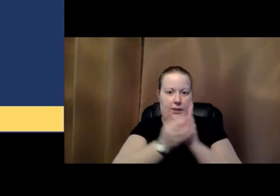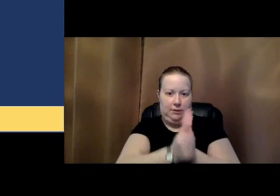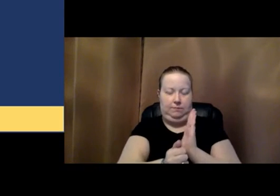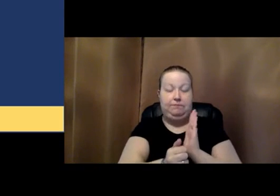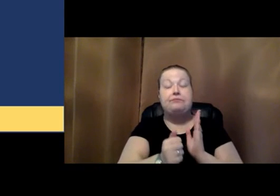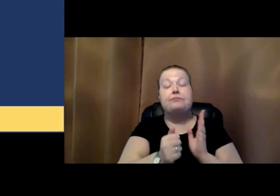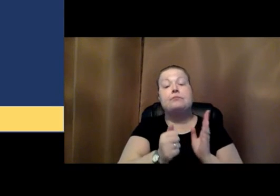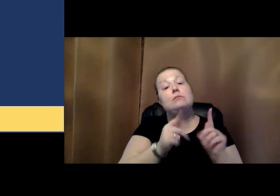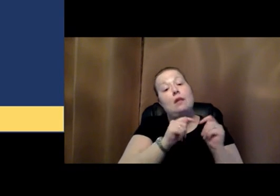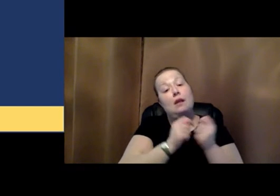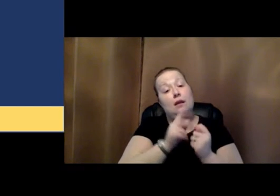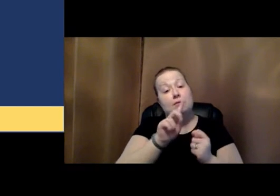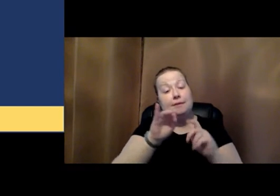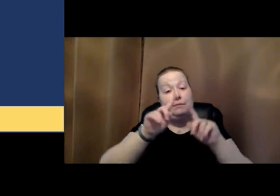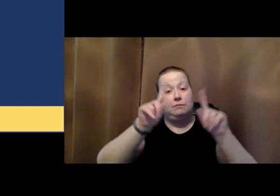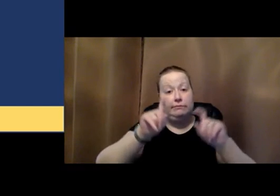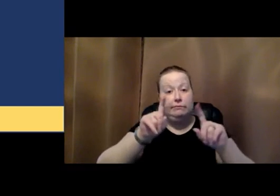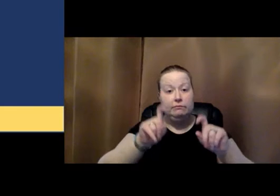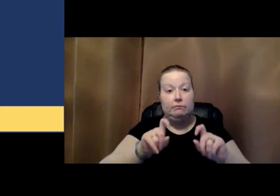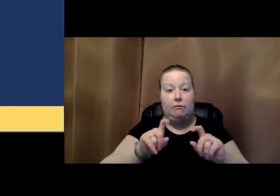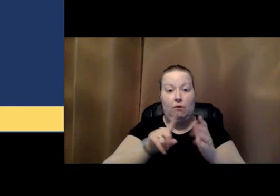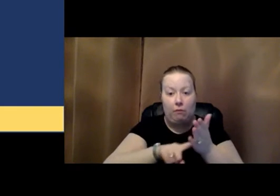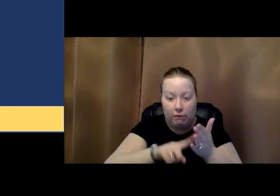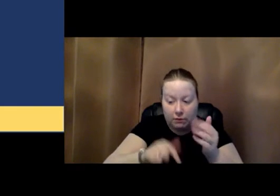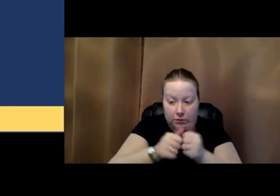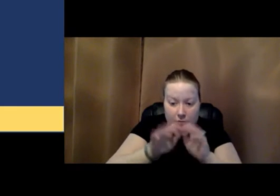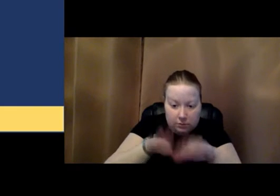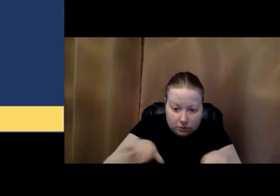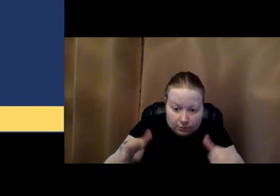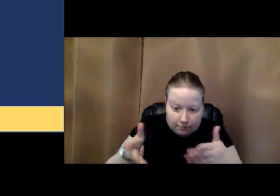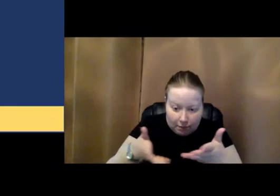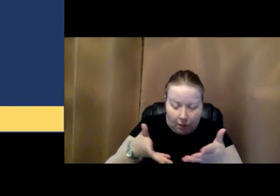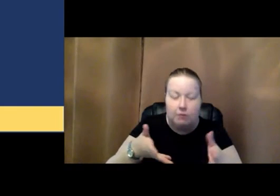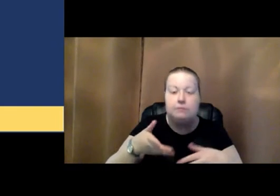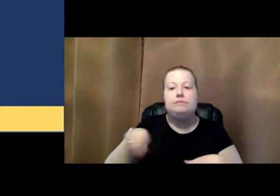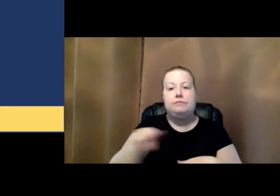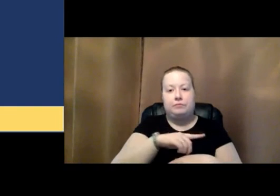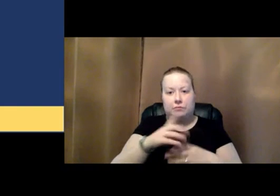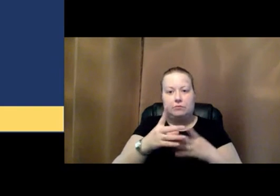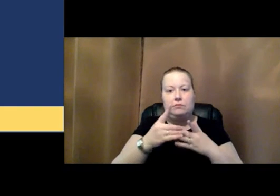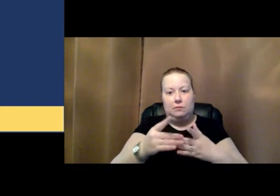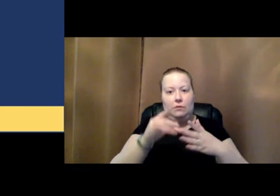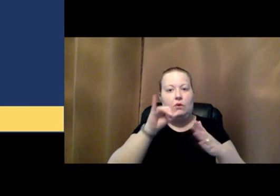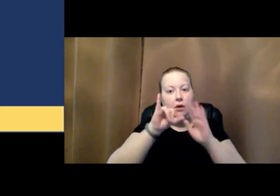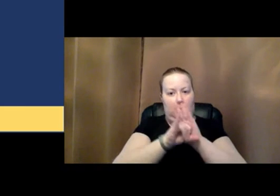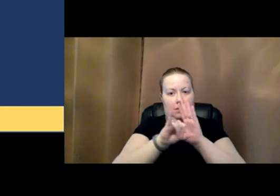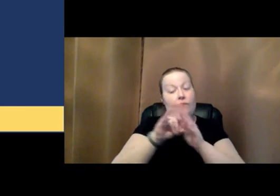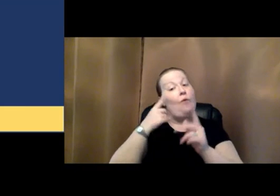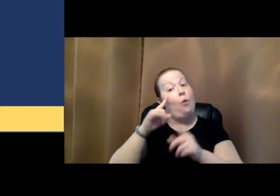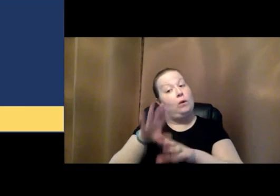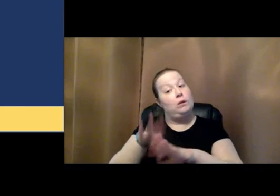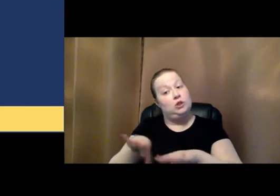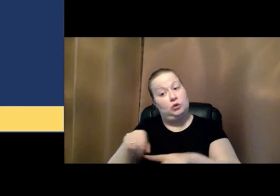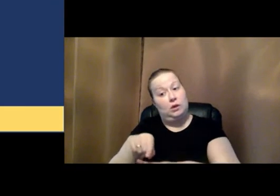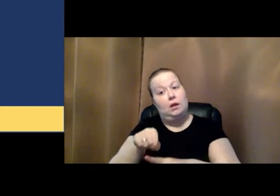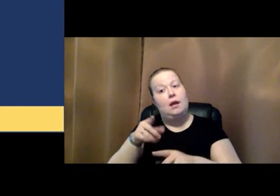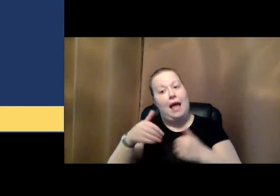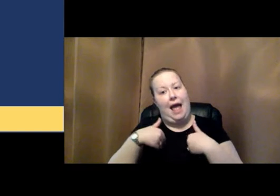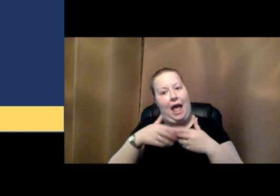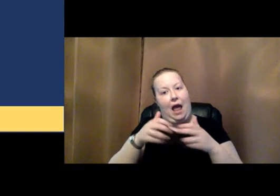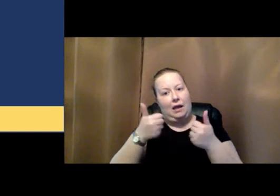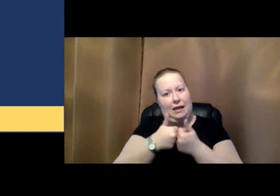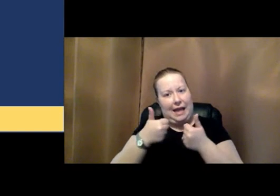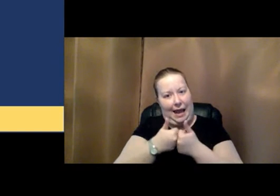research and interviews with children, and that led to identifying an interest on the children's part in having a gamified approach